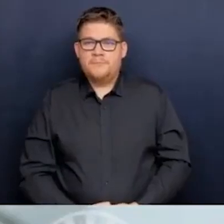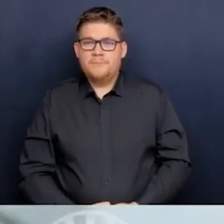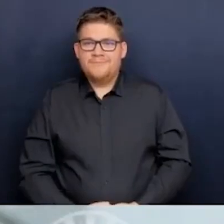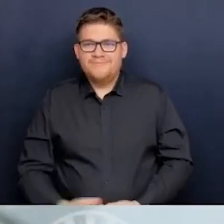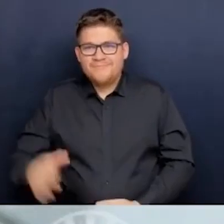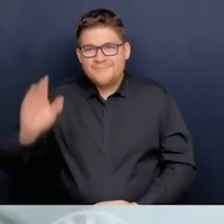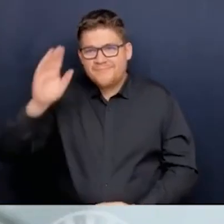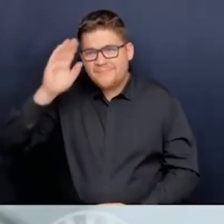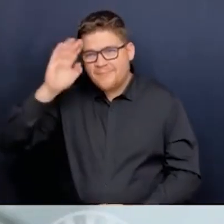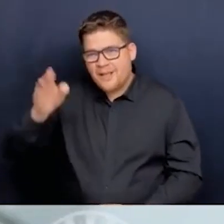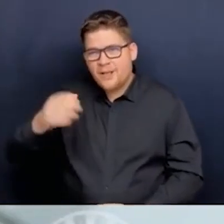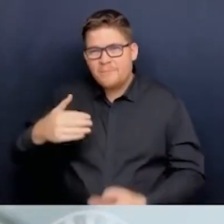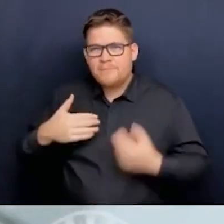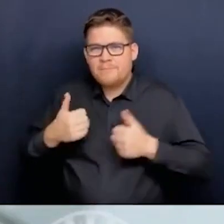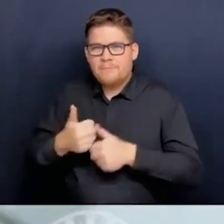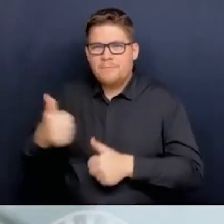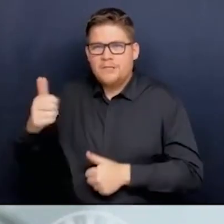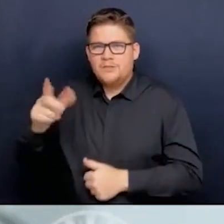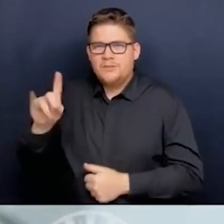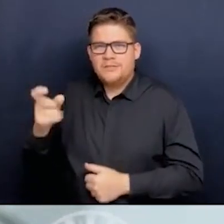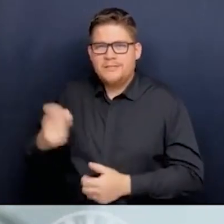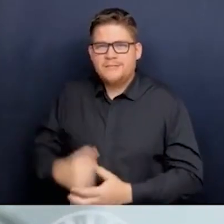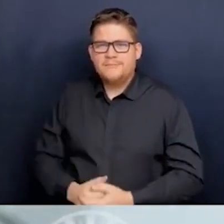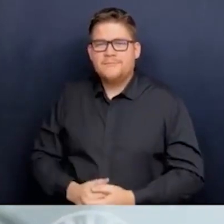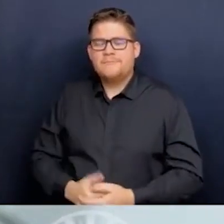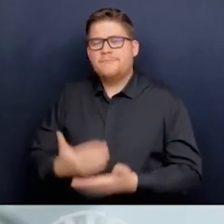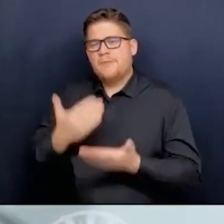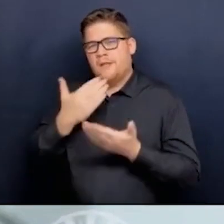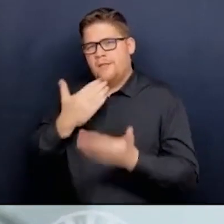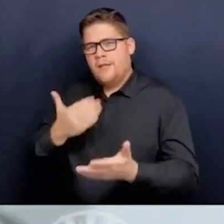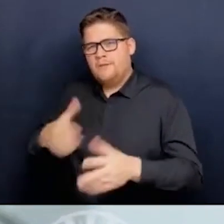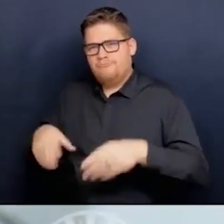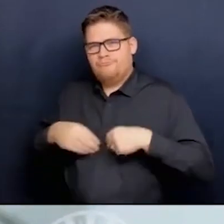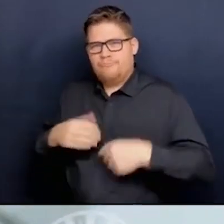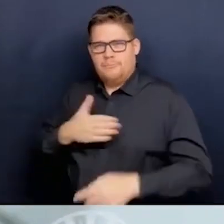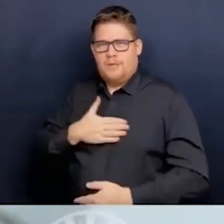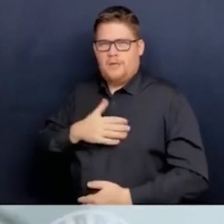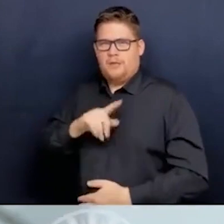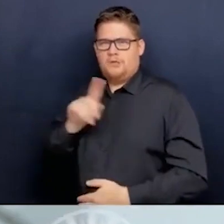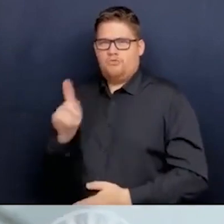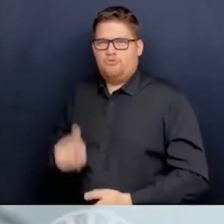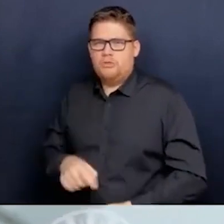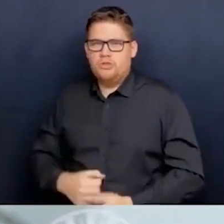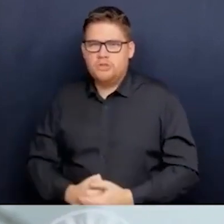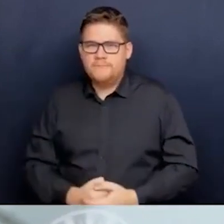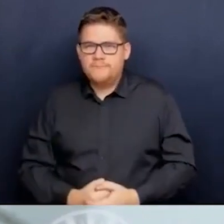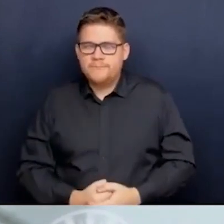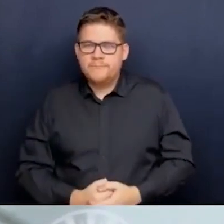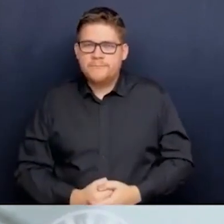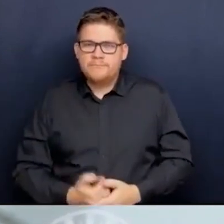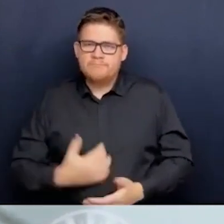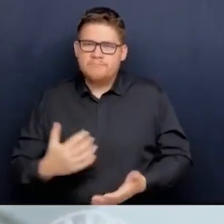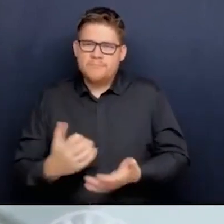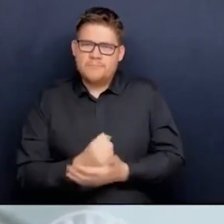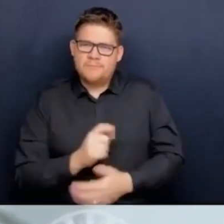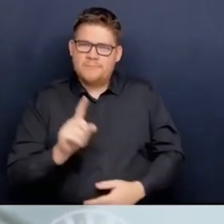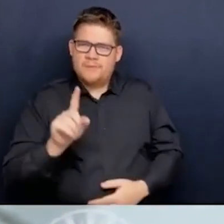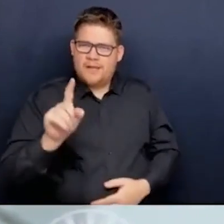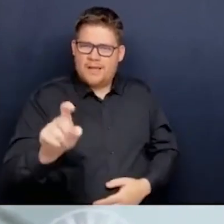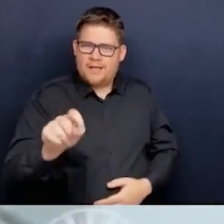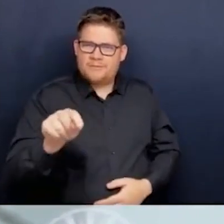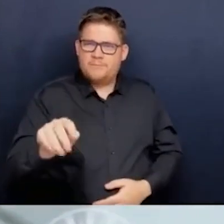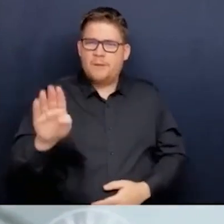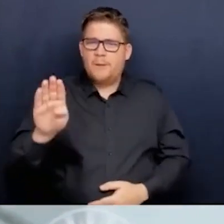Hi, Minister. This is for Minister Dix. Thanks for taking my question. I'm just asking, I want to ask about Bill 36, because